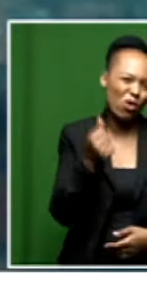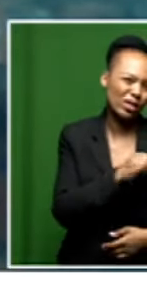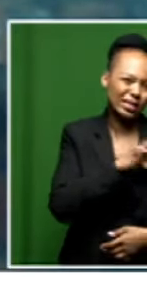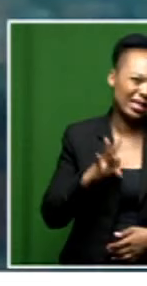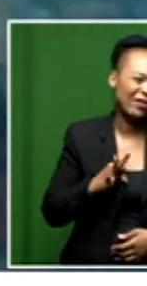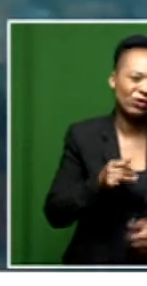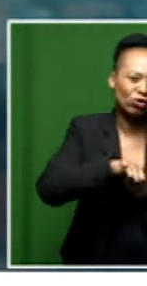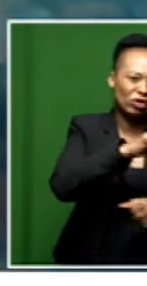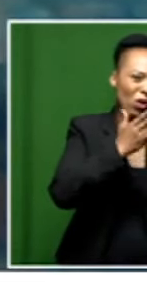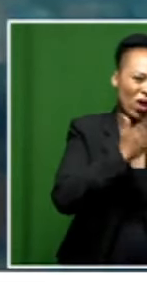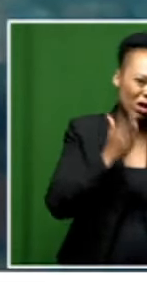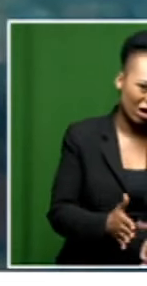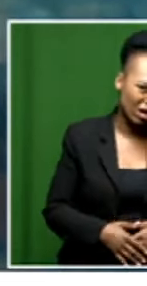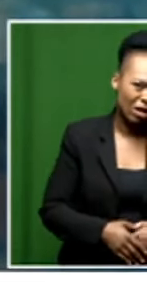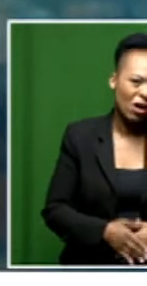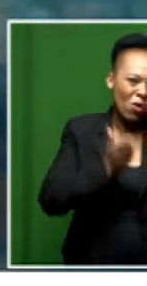by government.